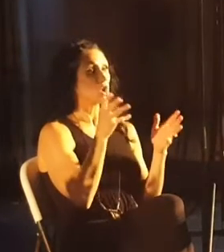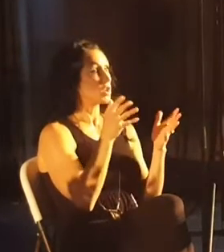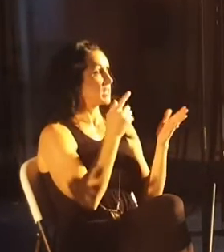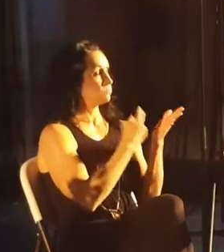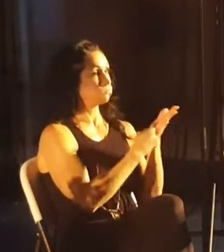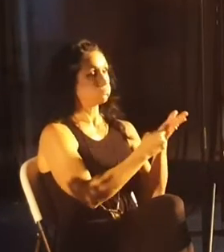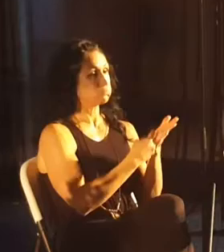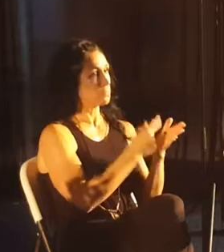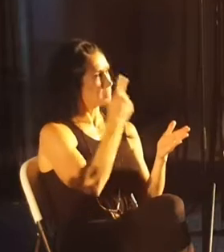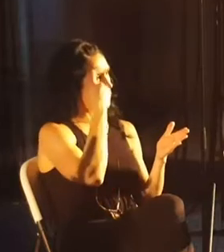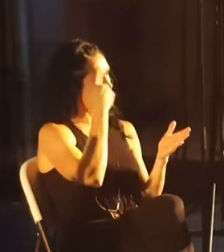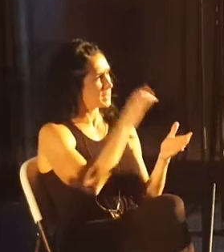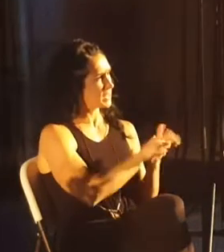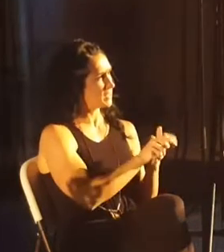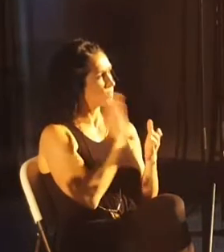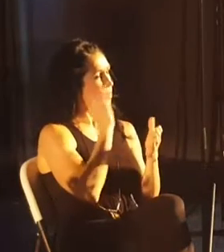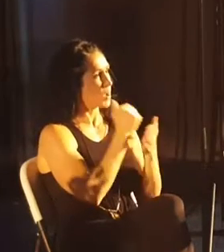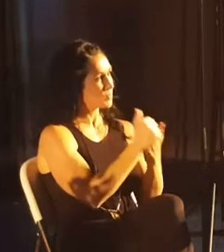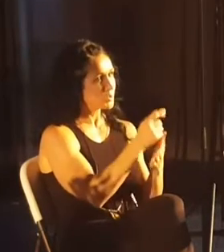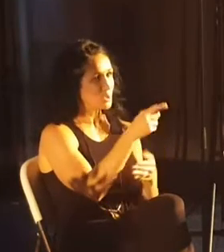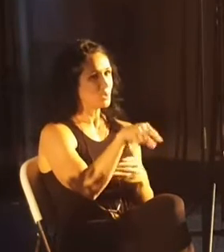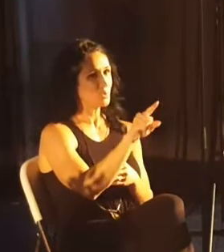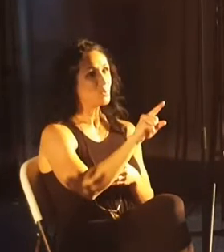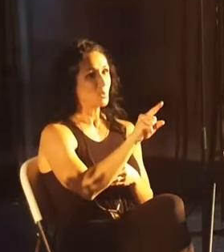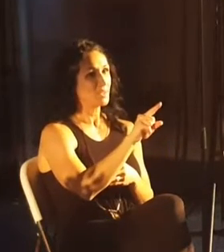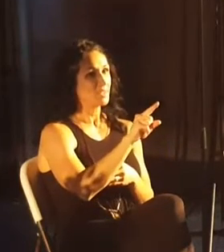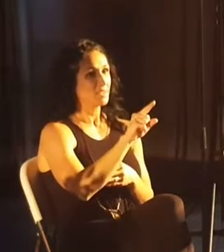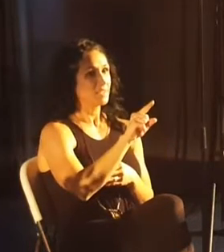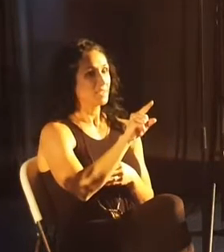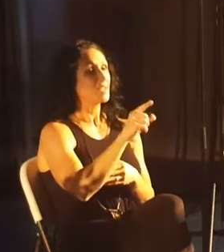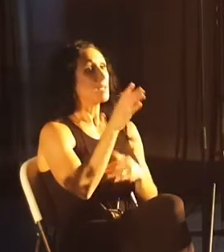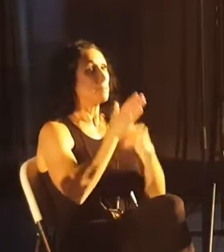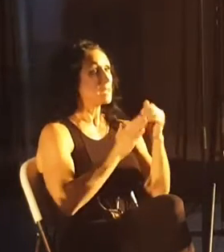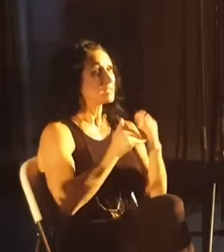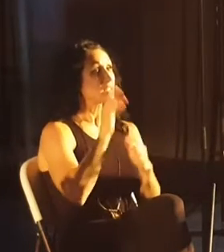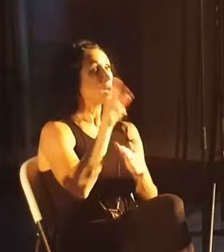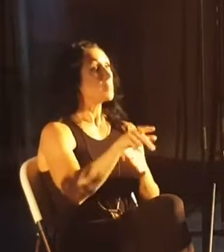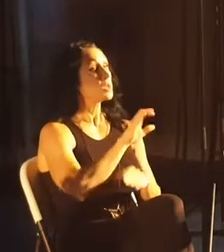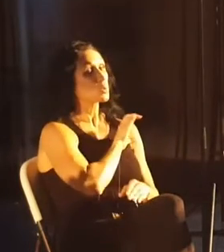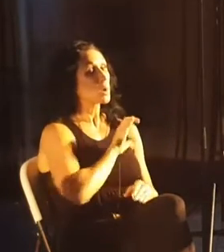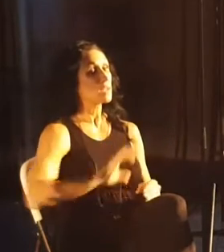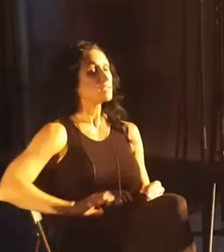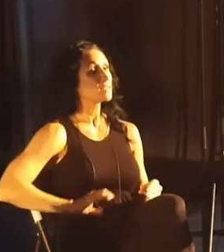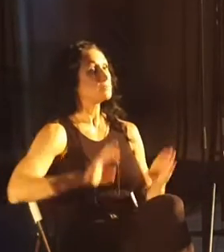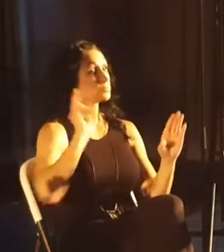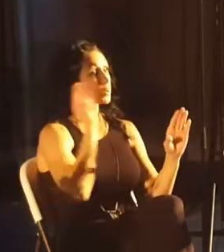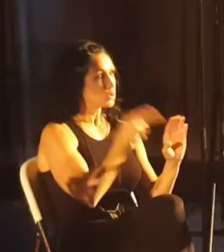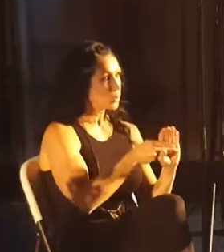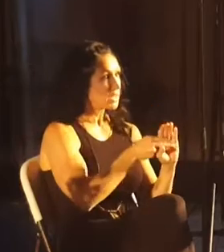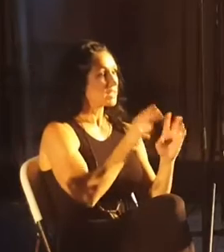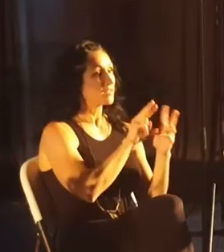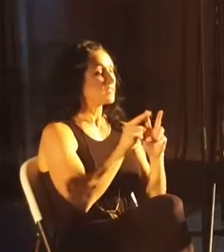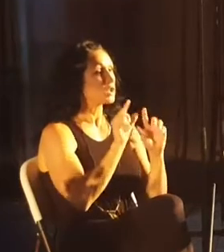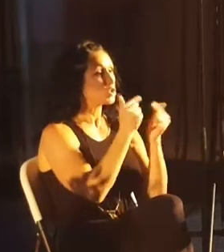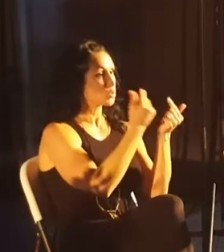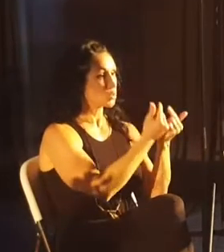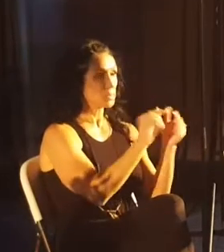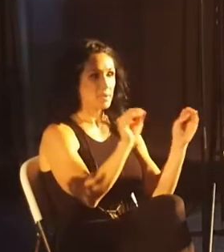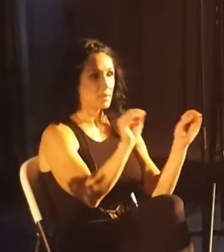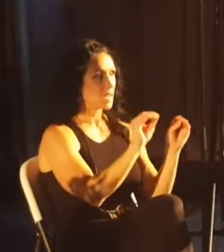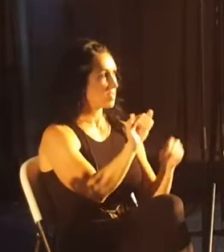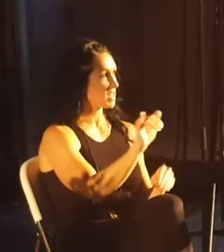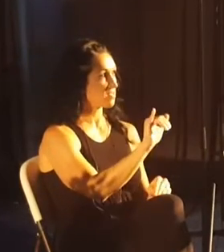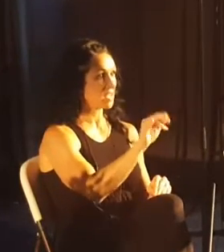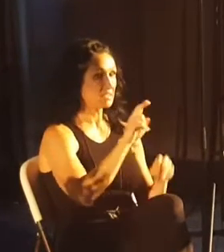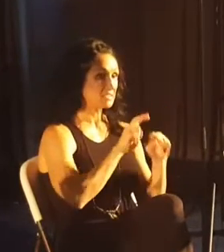one of them that I believe will help you and help us together be rooted and built up in Christ. One is joining a village group. There's nothing like